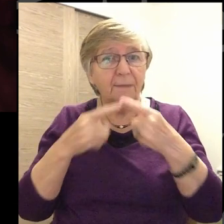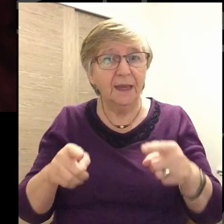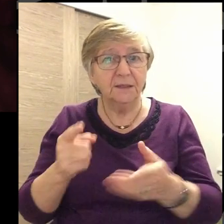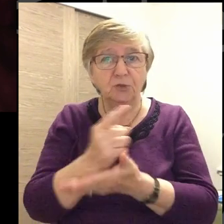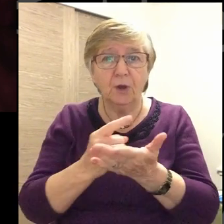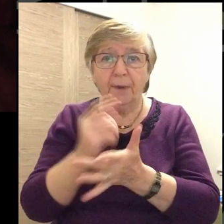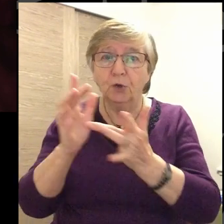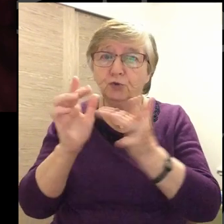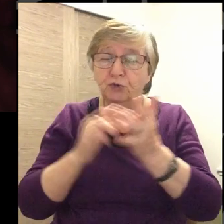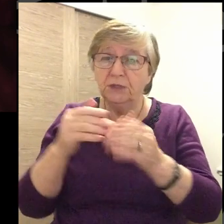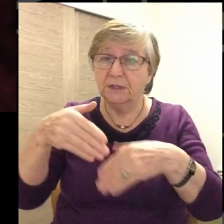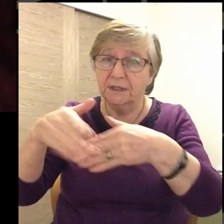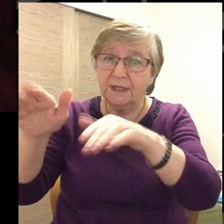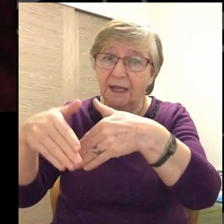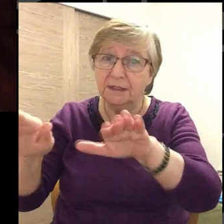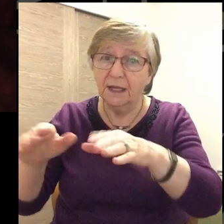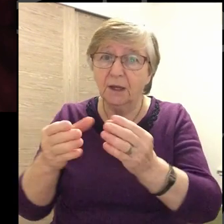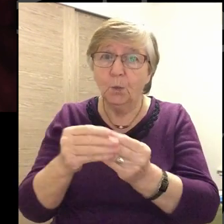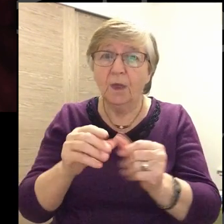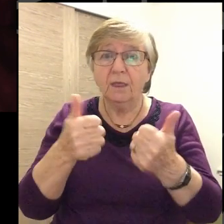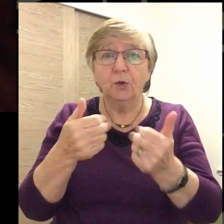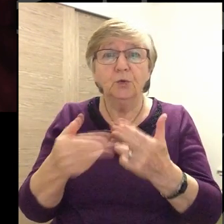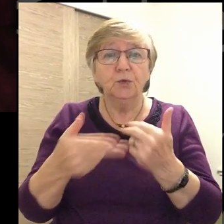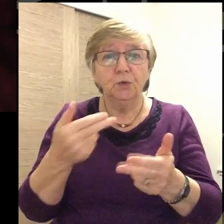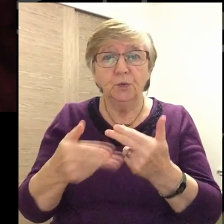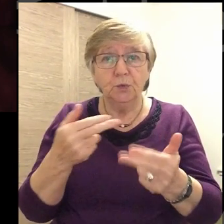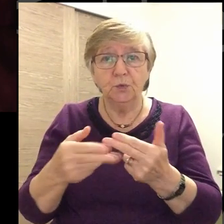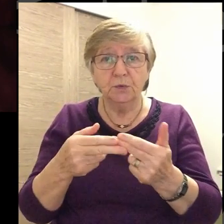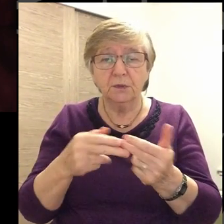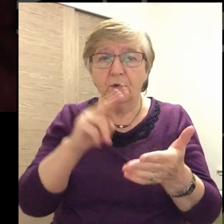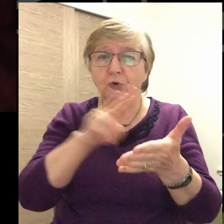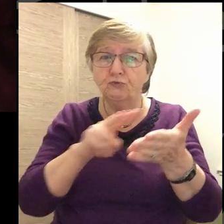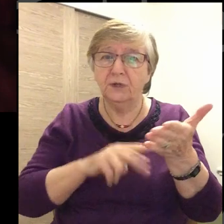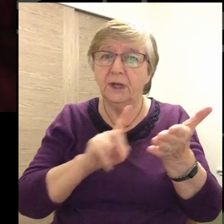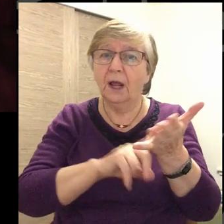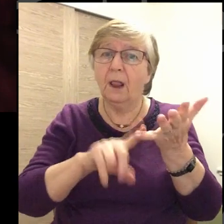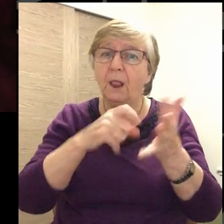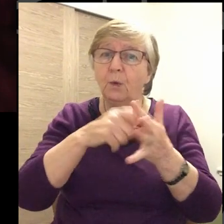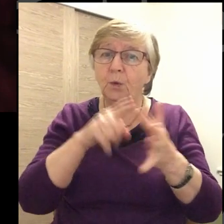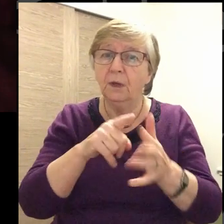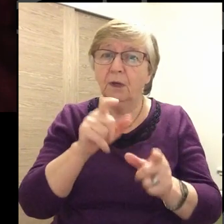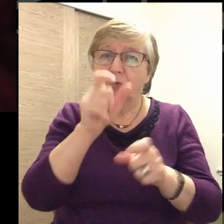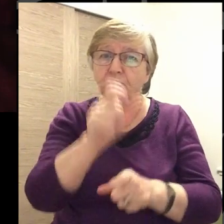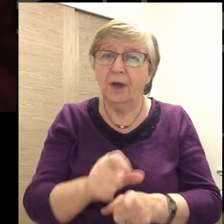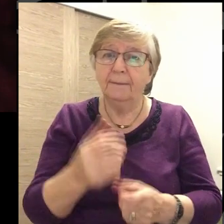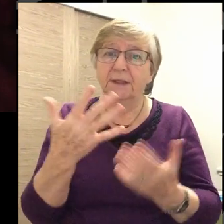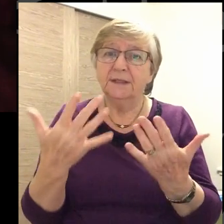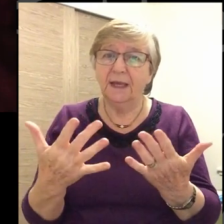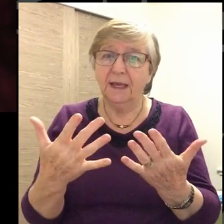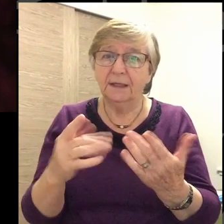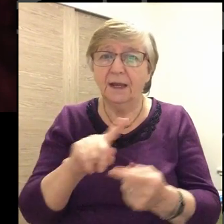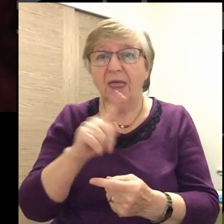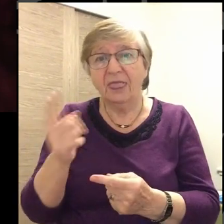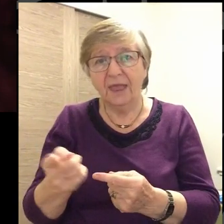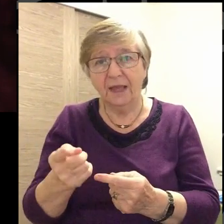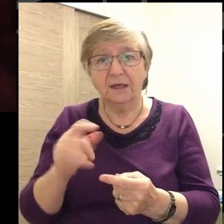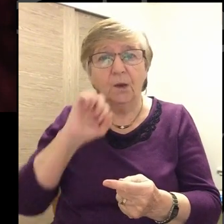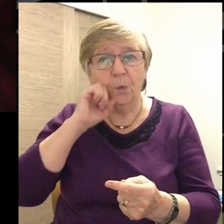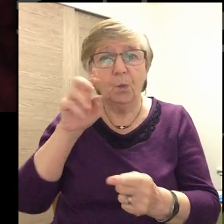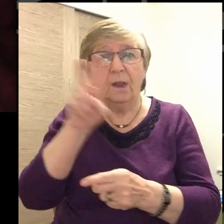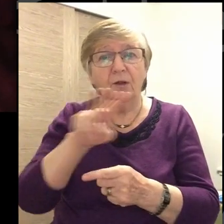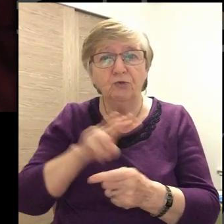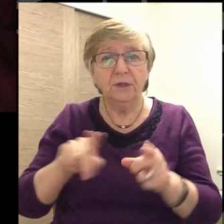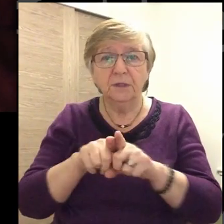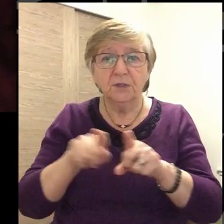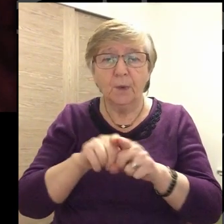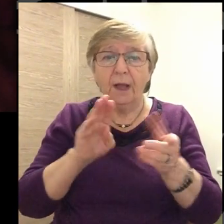about Jesus sending them with the good news about the kingdom and the reading from Luke chapter 10. And then Struan's going to also